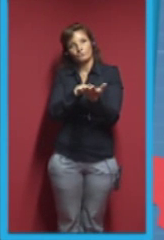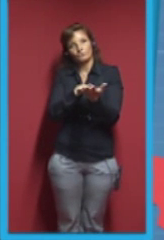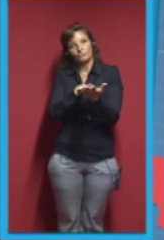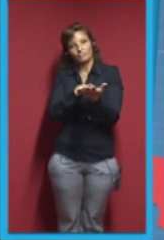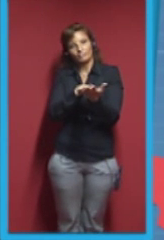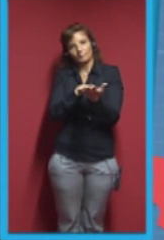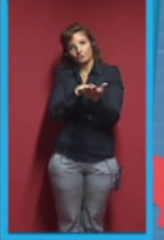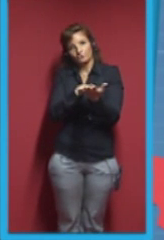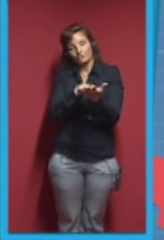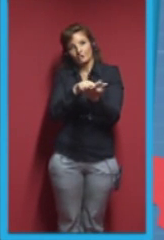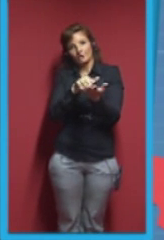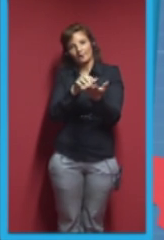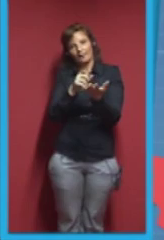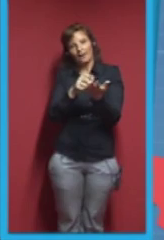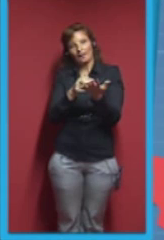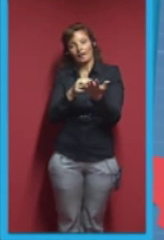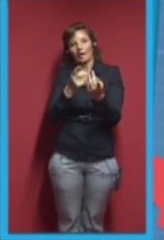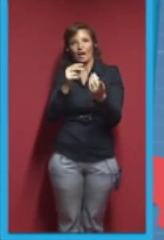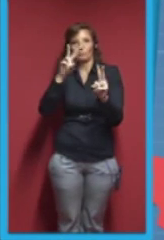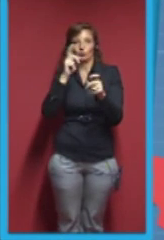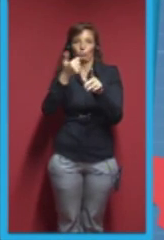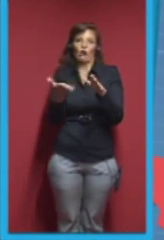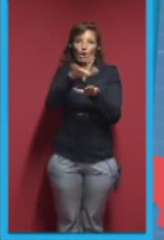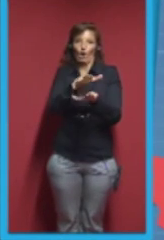found a violin player, and that's what's happened.